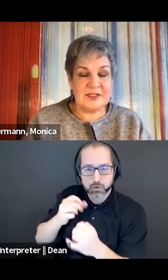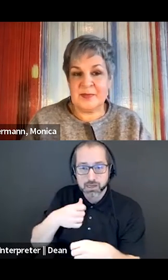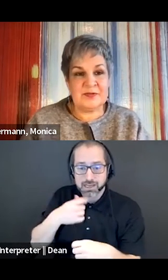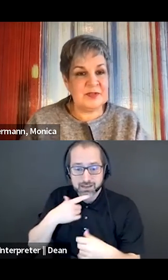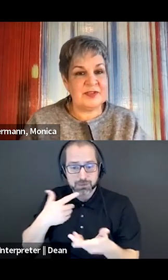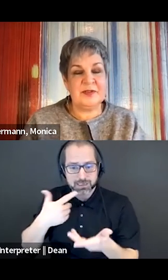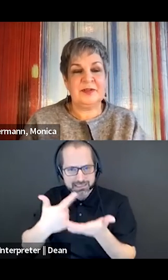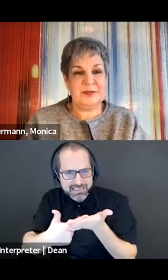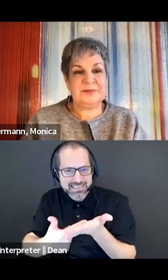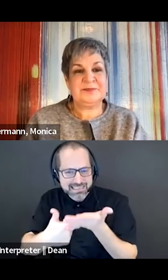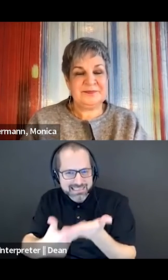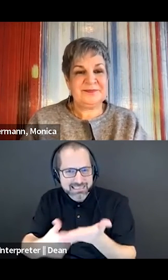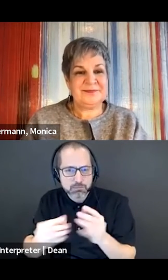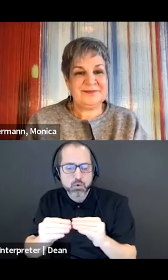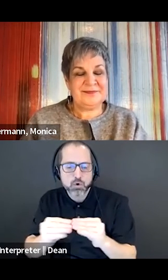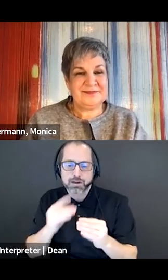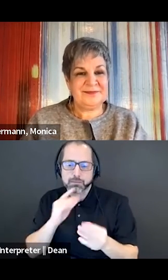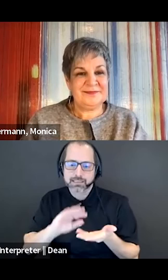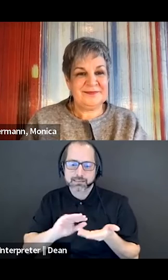conversations much richer.